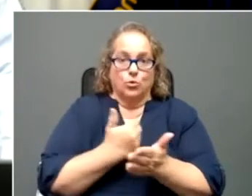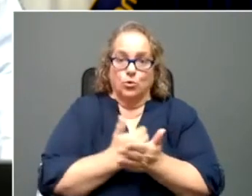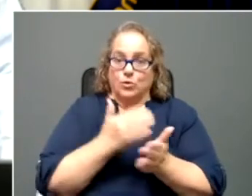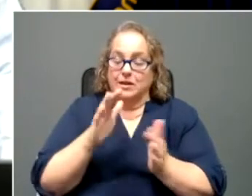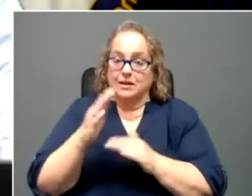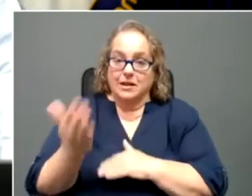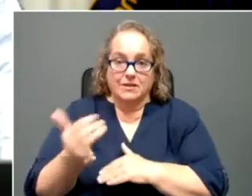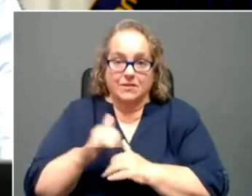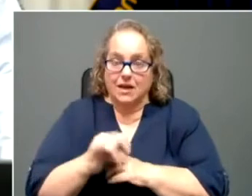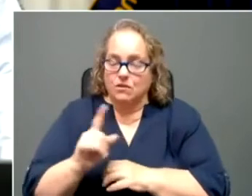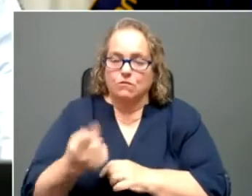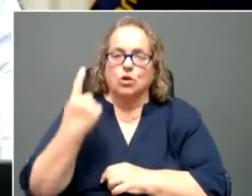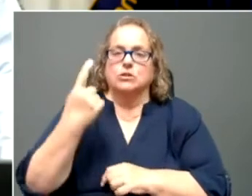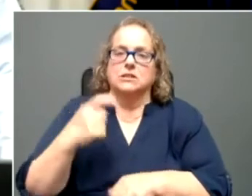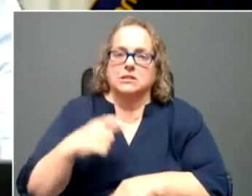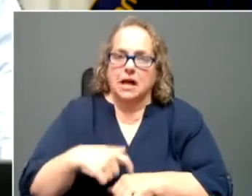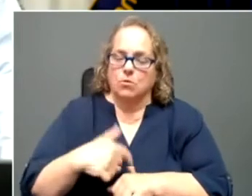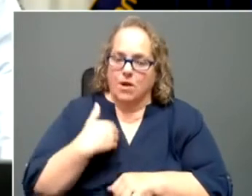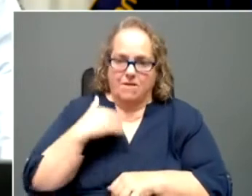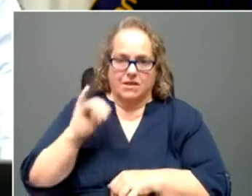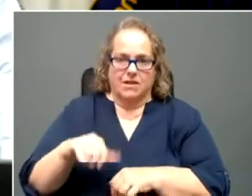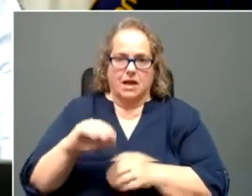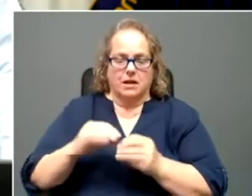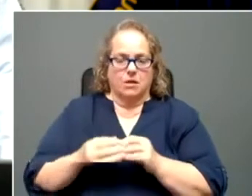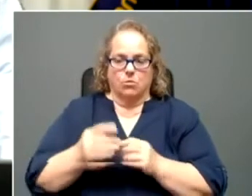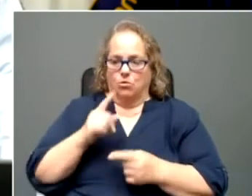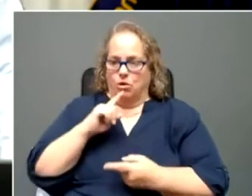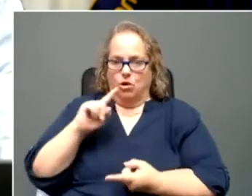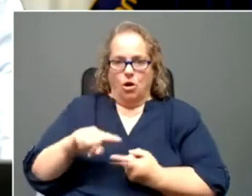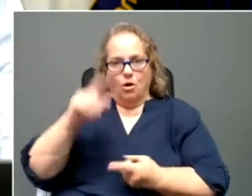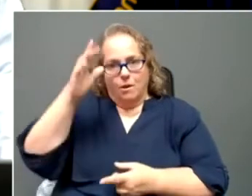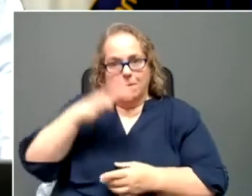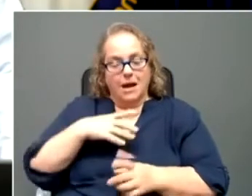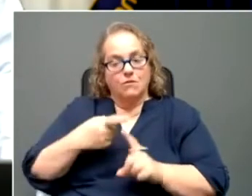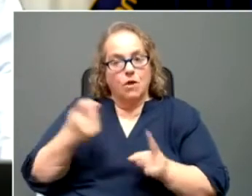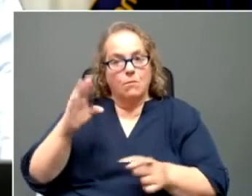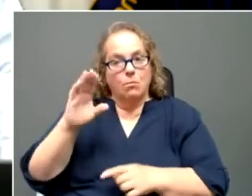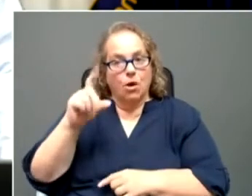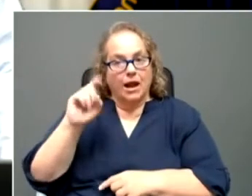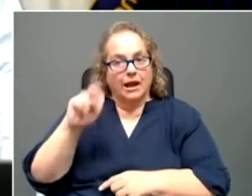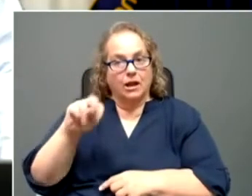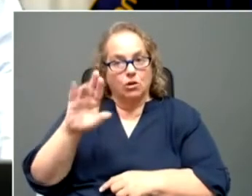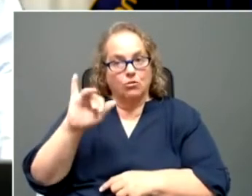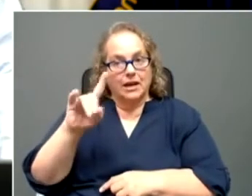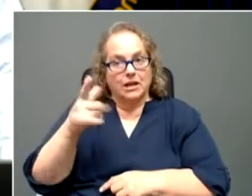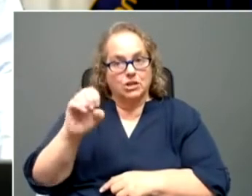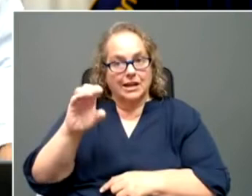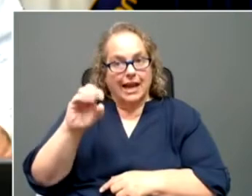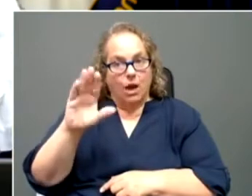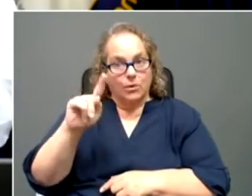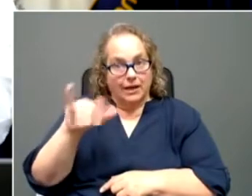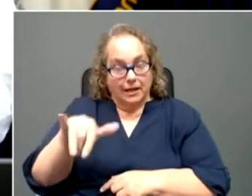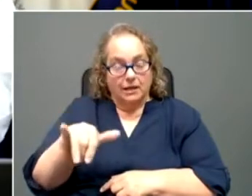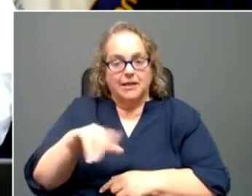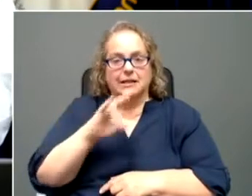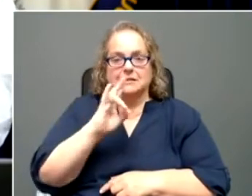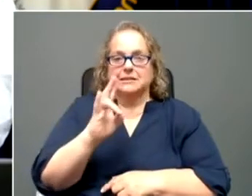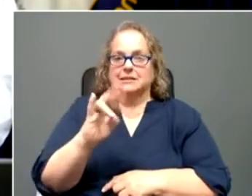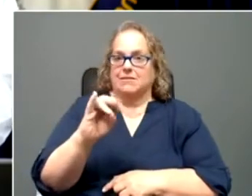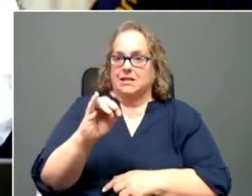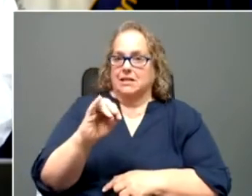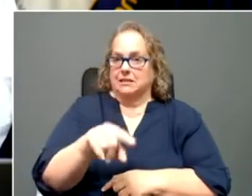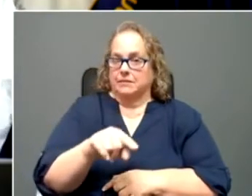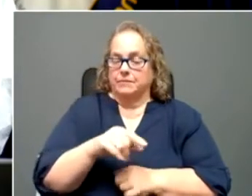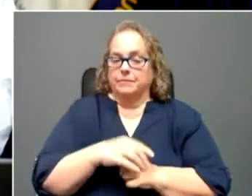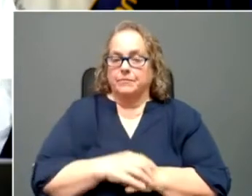that we would have them this low. It's a man from Breckenridge County, uh, 70 years old. Again,